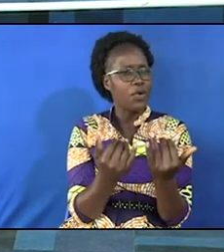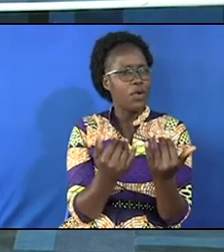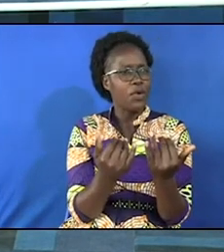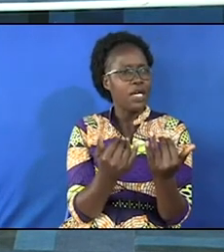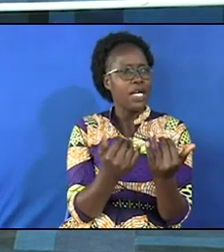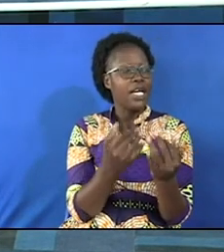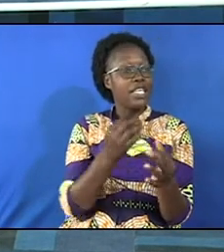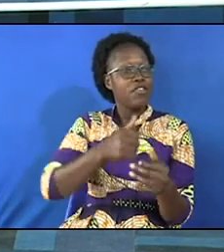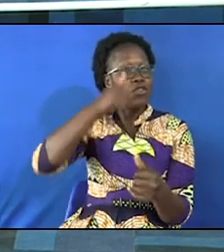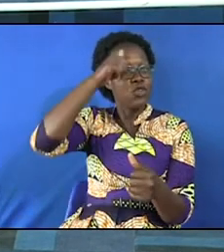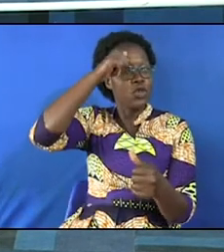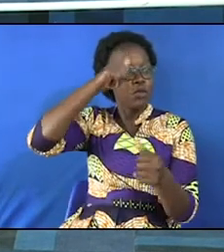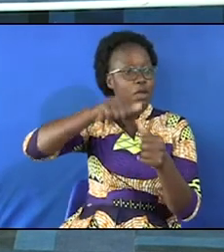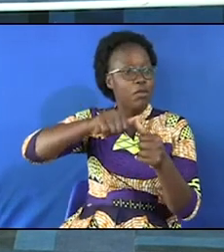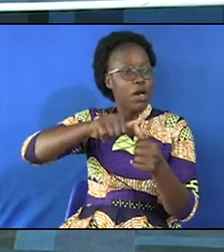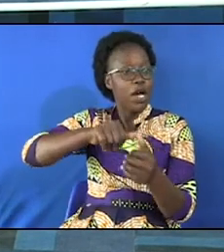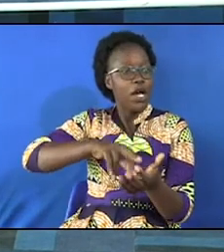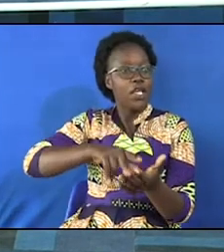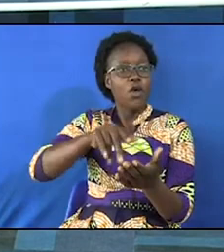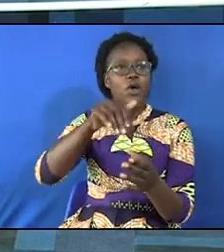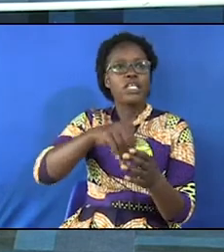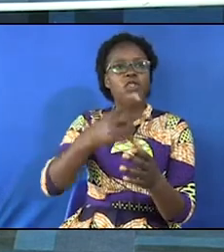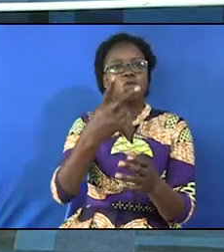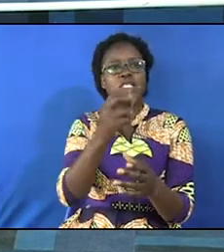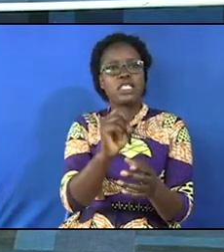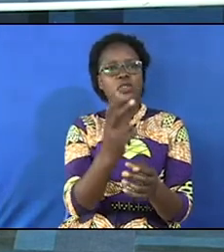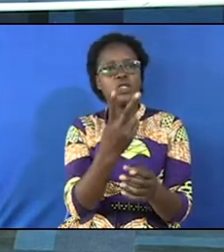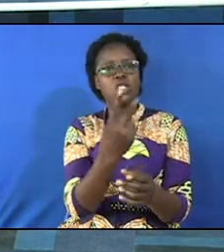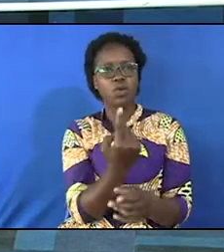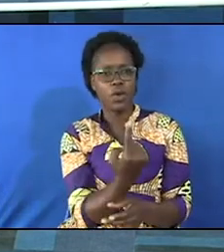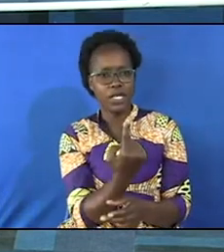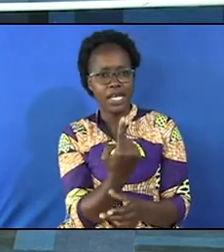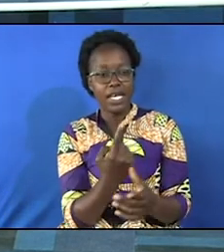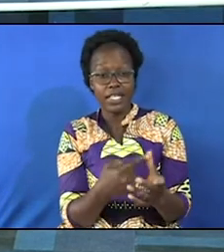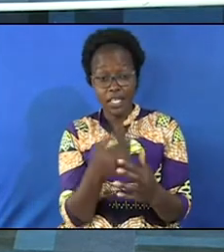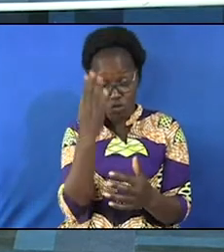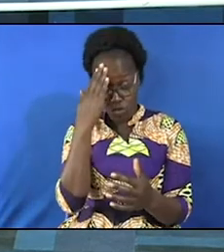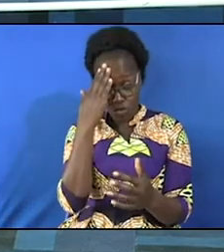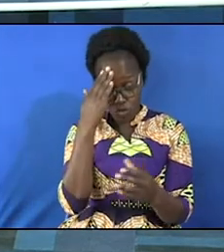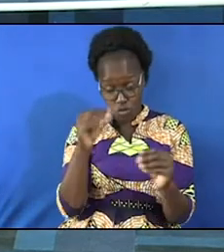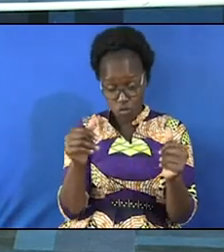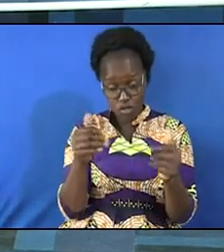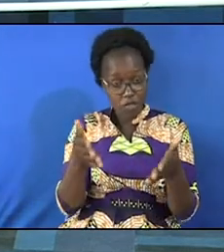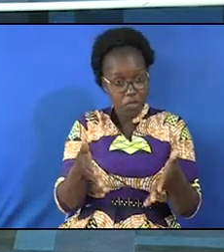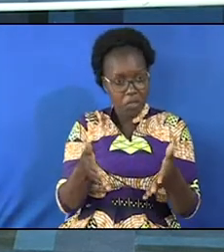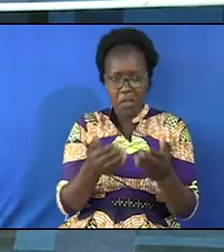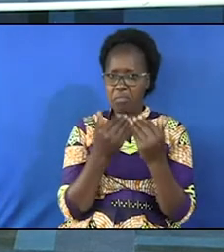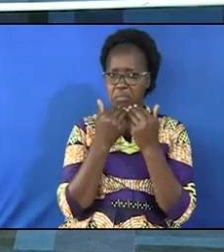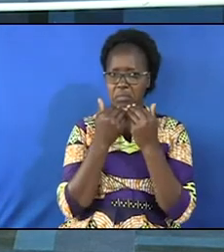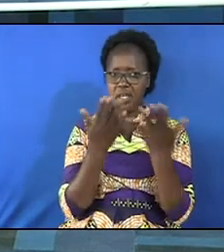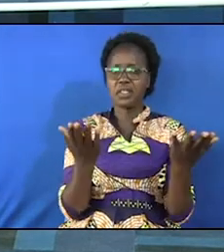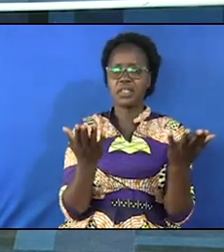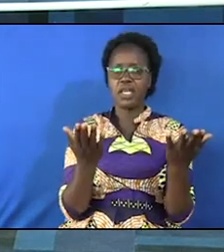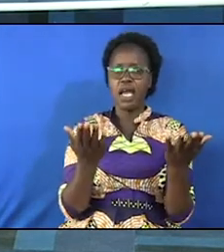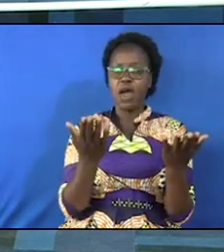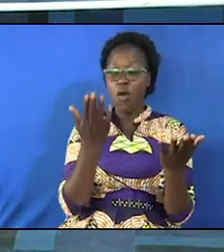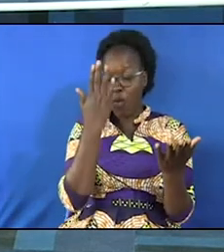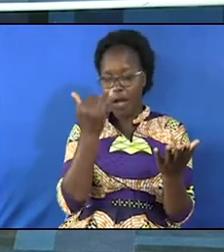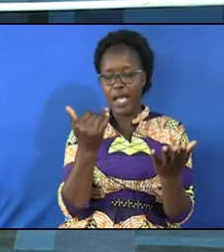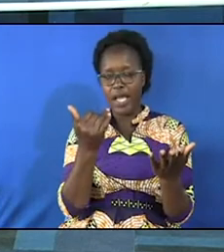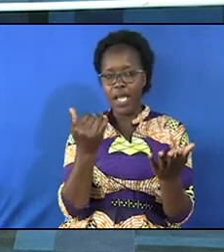if you remember your walk in 2021 then you know you don't qualify to be here it is by the grace